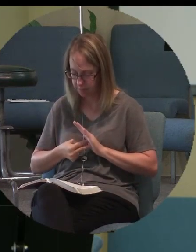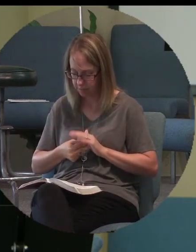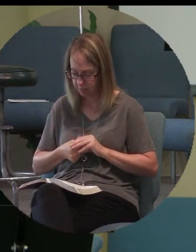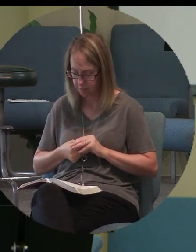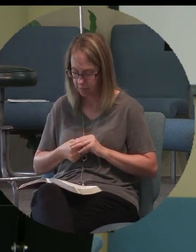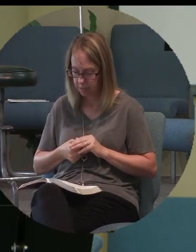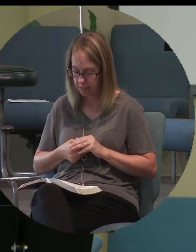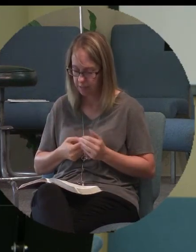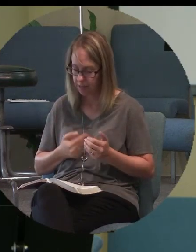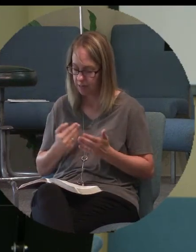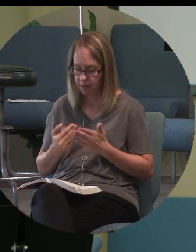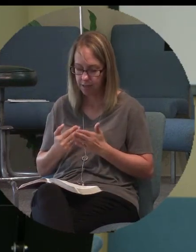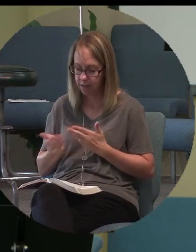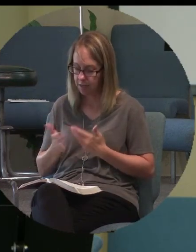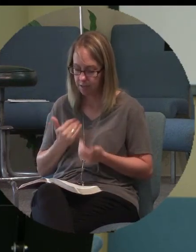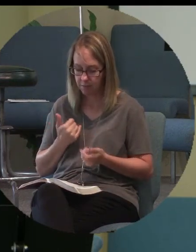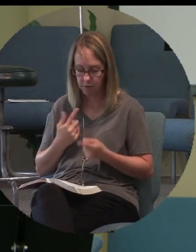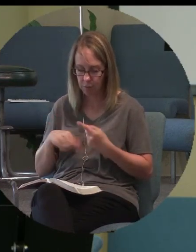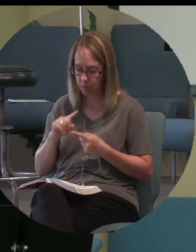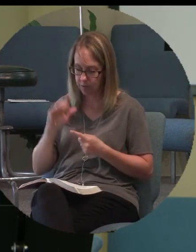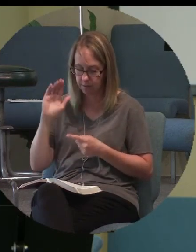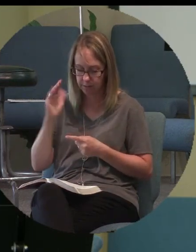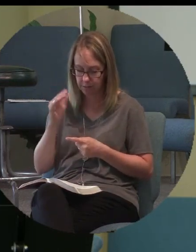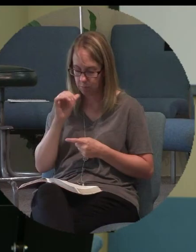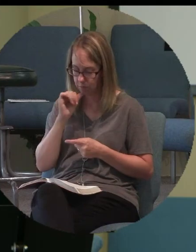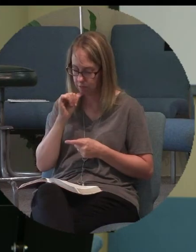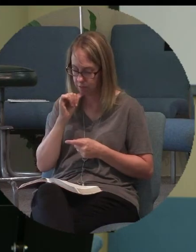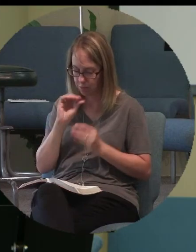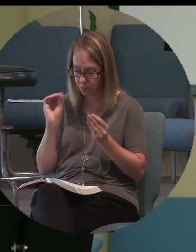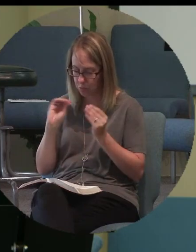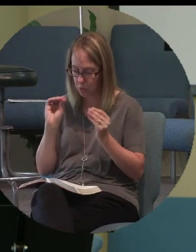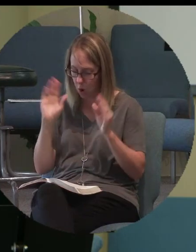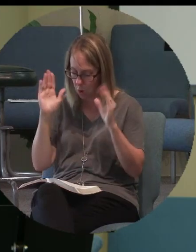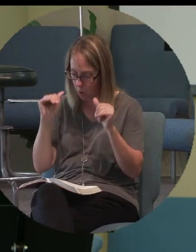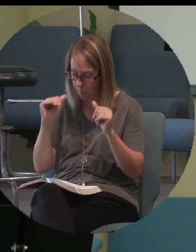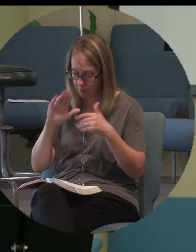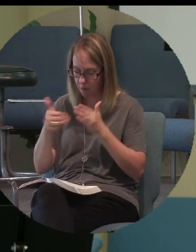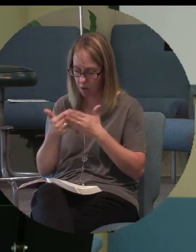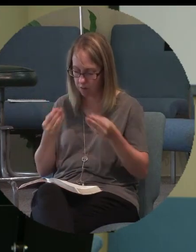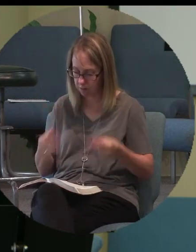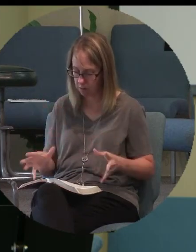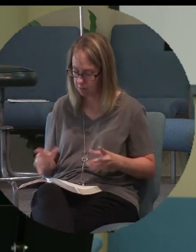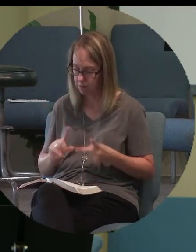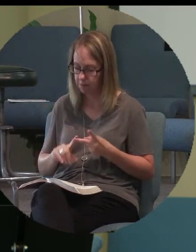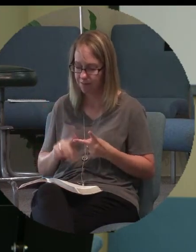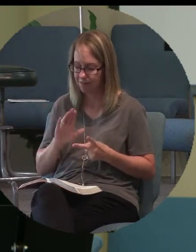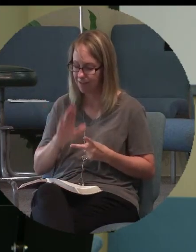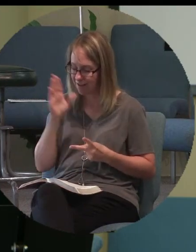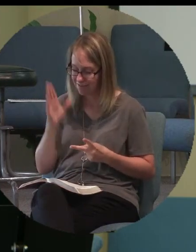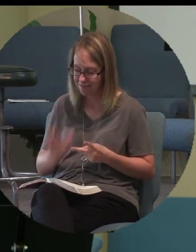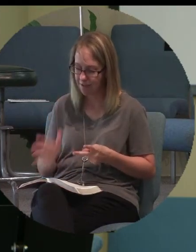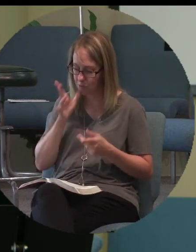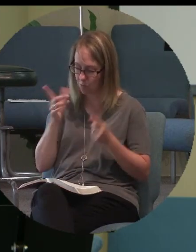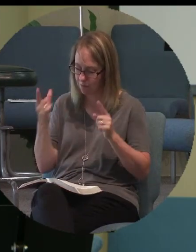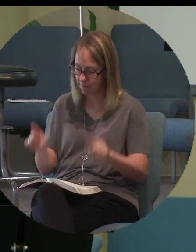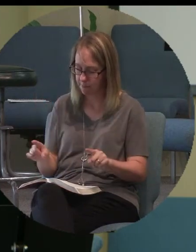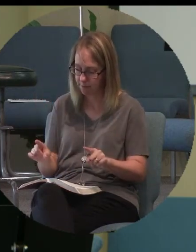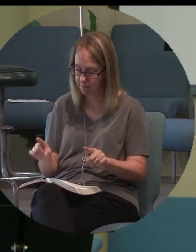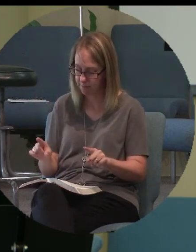That even even when it seems as if there's no hope and that all is lost that that can never be the case.